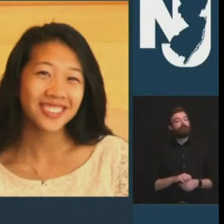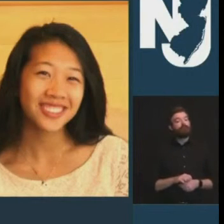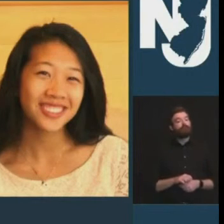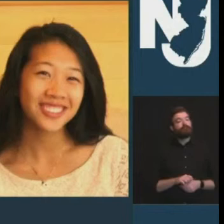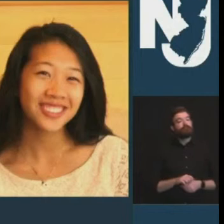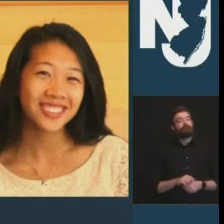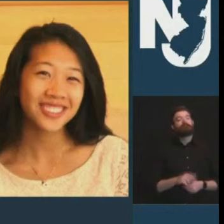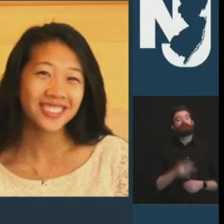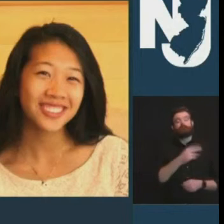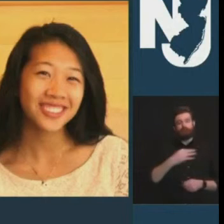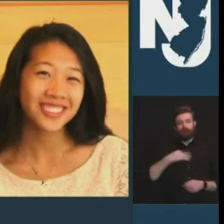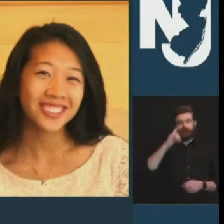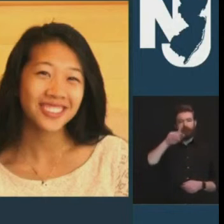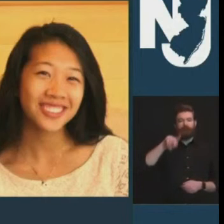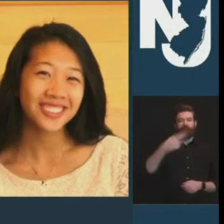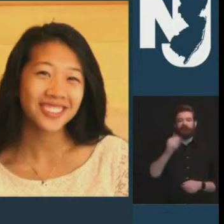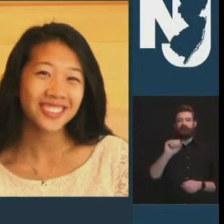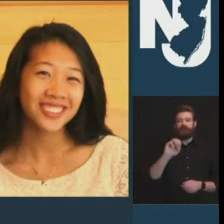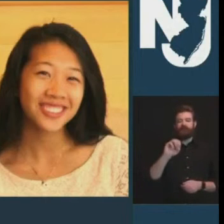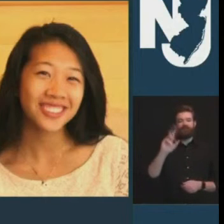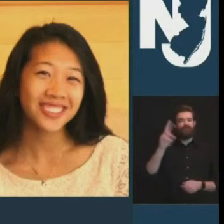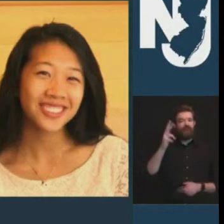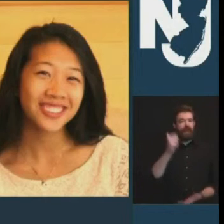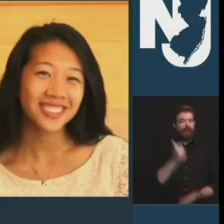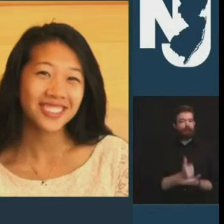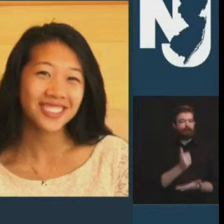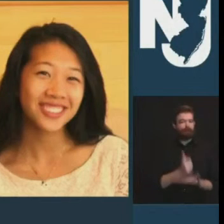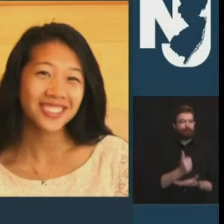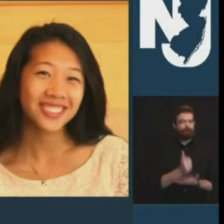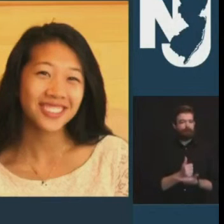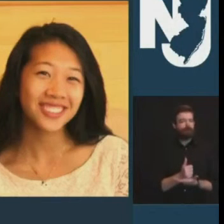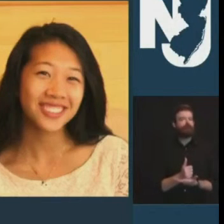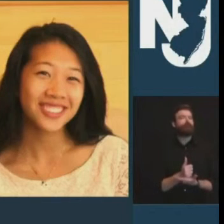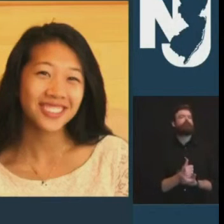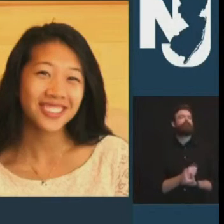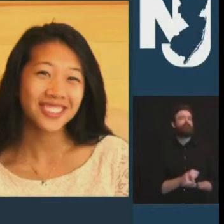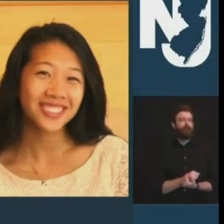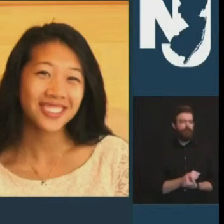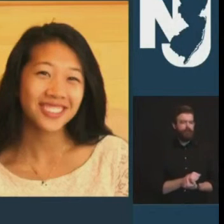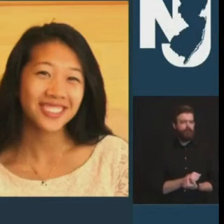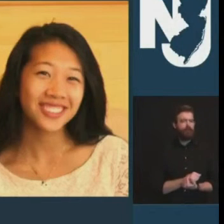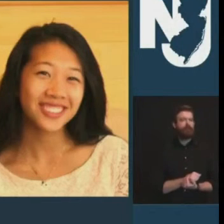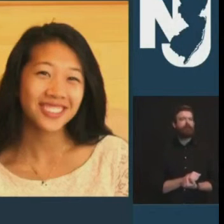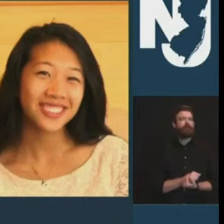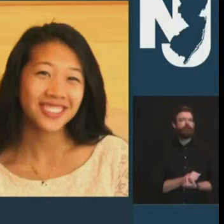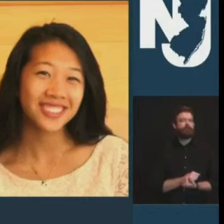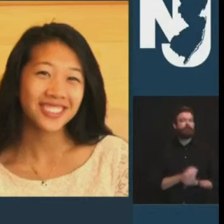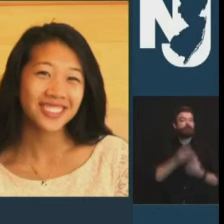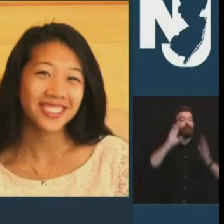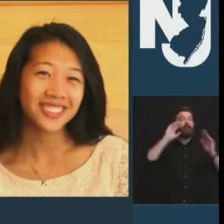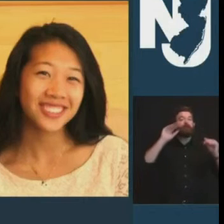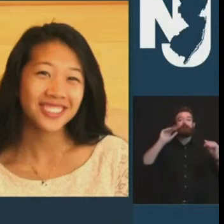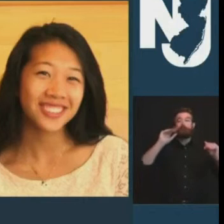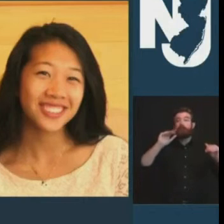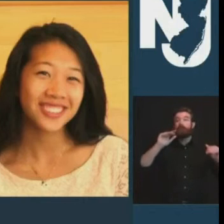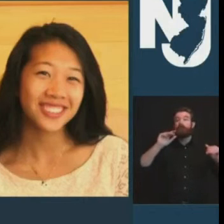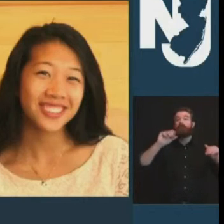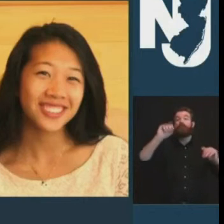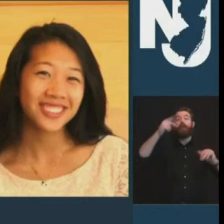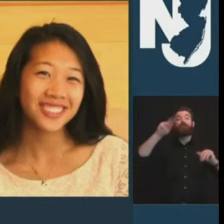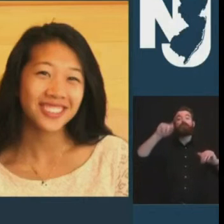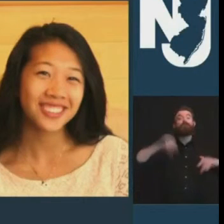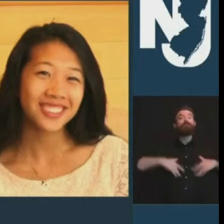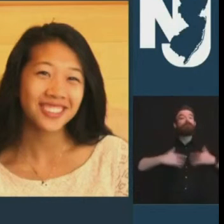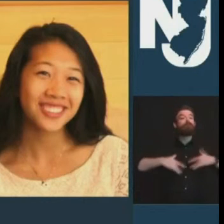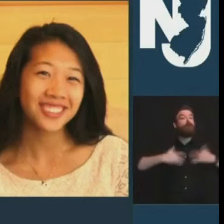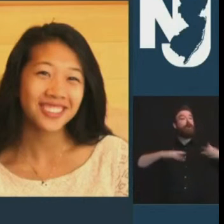and when we get to the day i hope sooner than later when our sporting arenas and venues and theaters are open again i know that my first stop